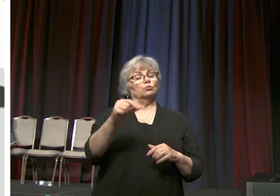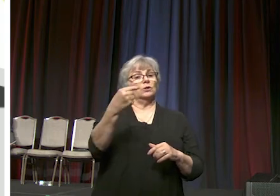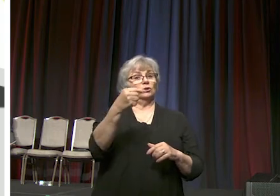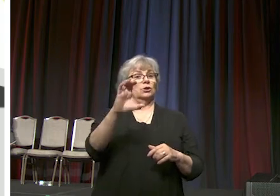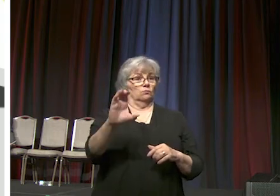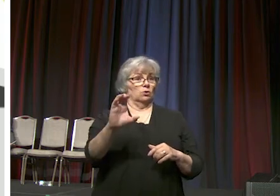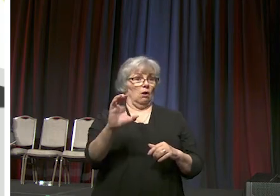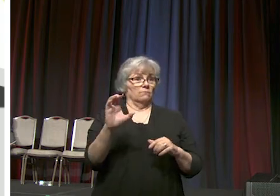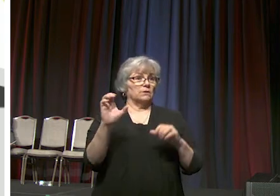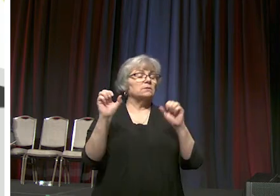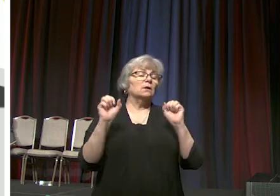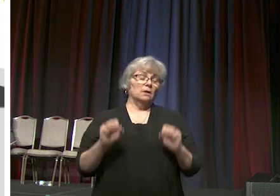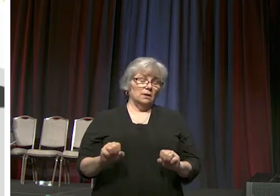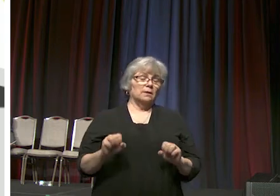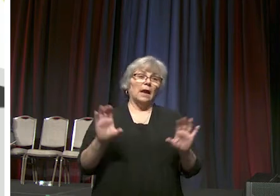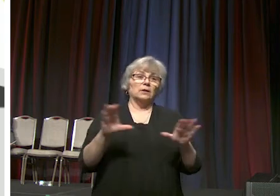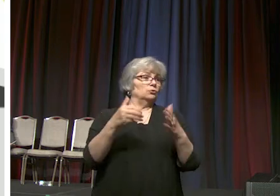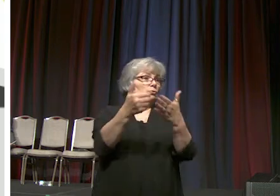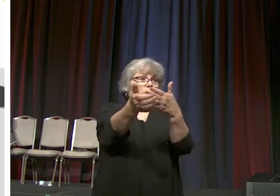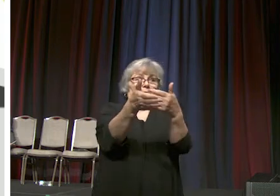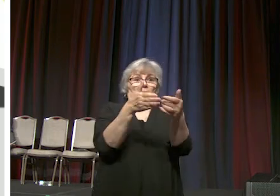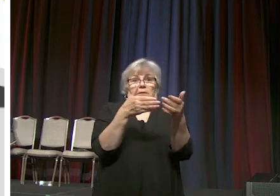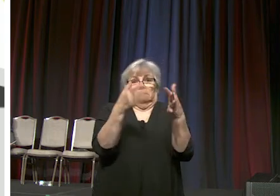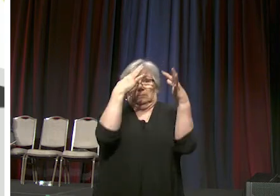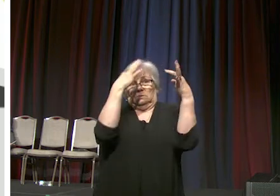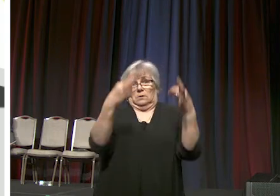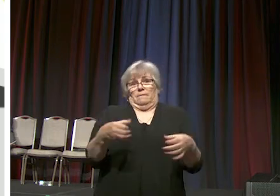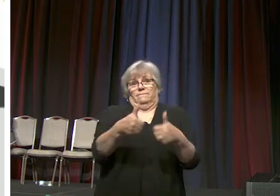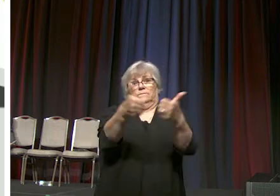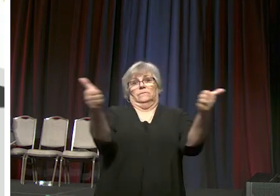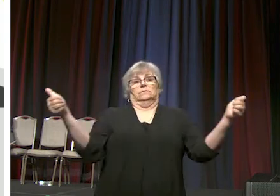can do as it sees fit